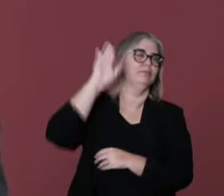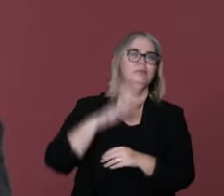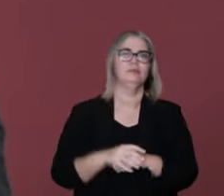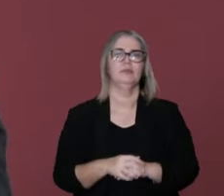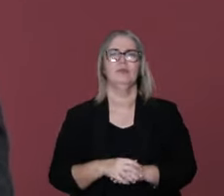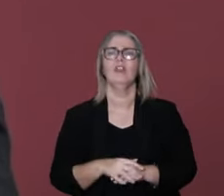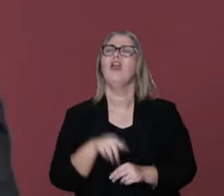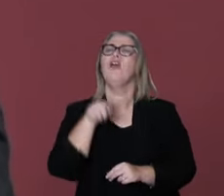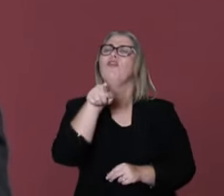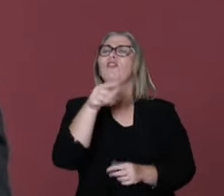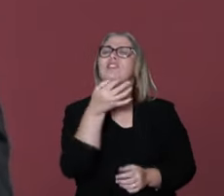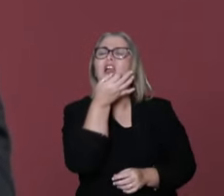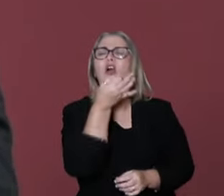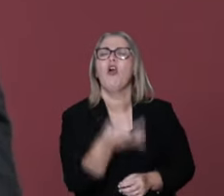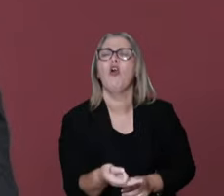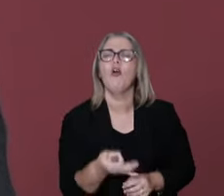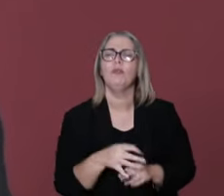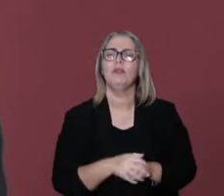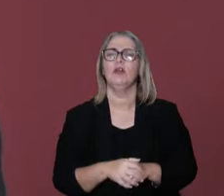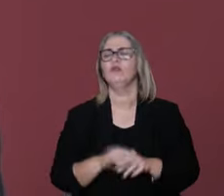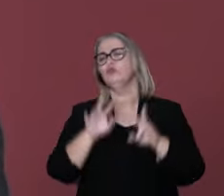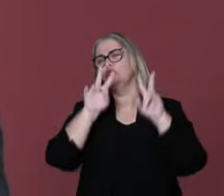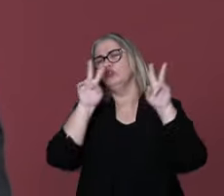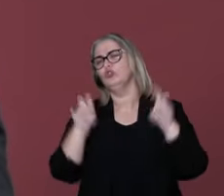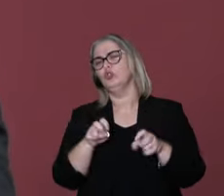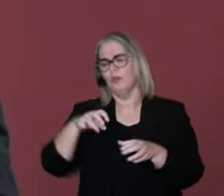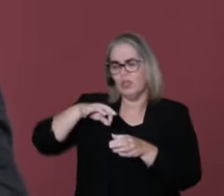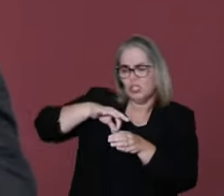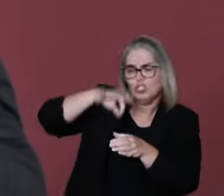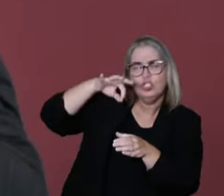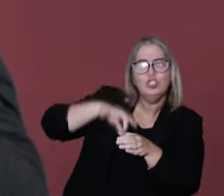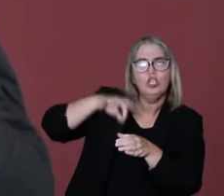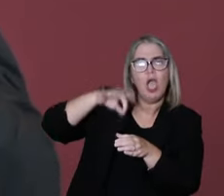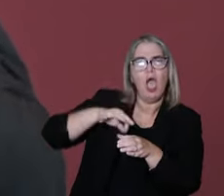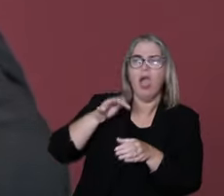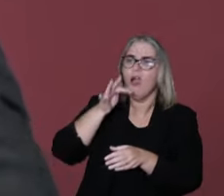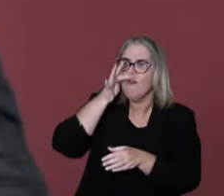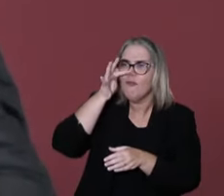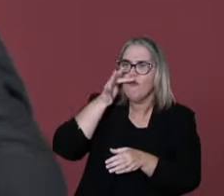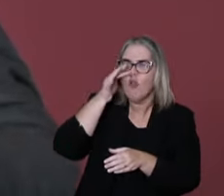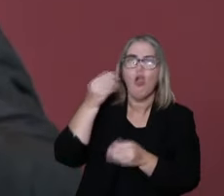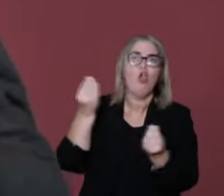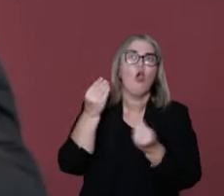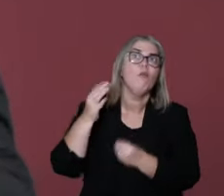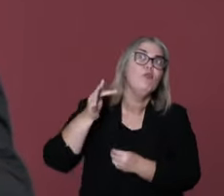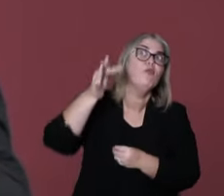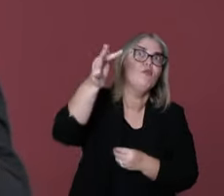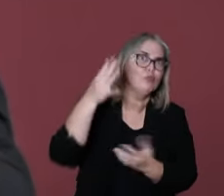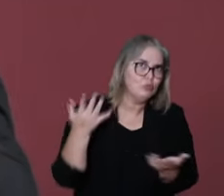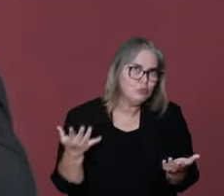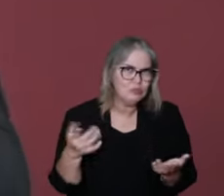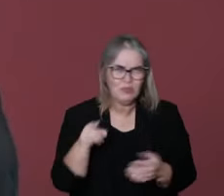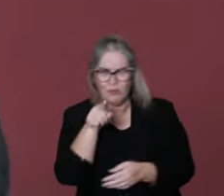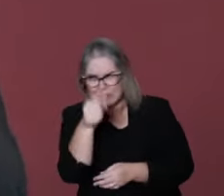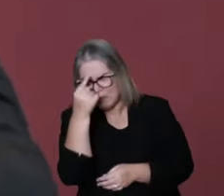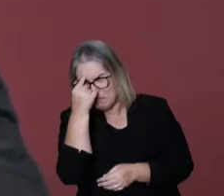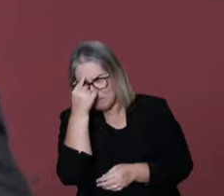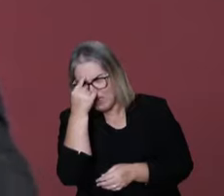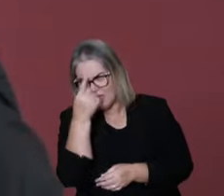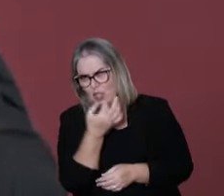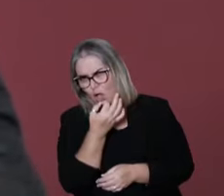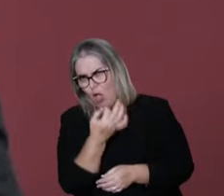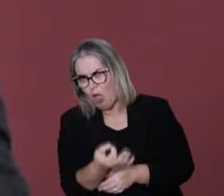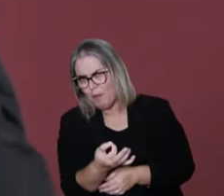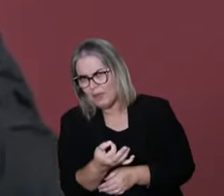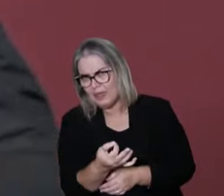% of the cases. So what is your view in terms of phytotherapy? And